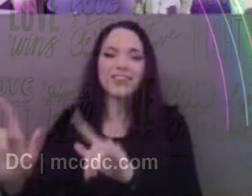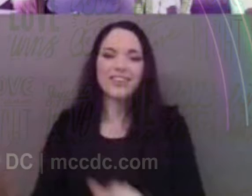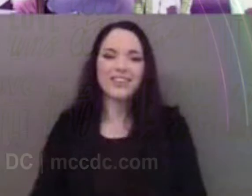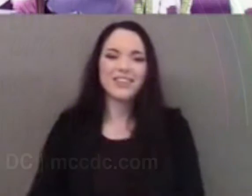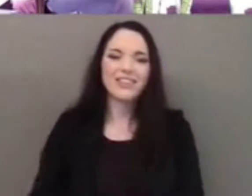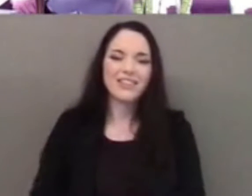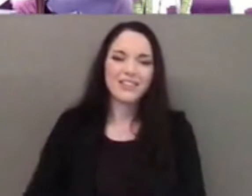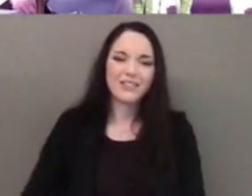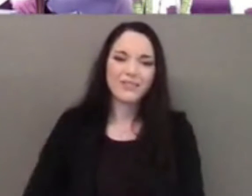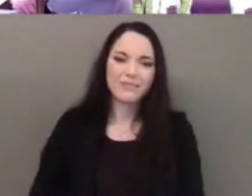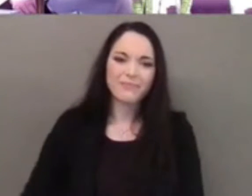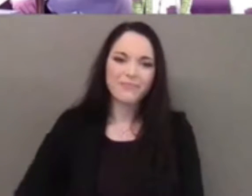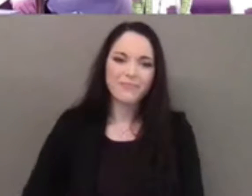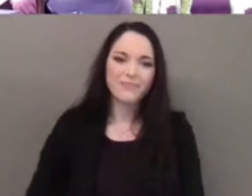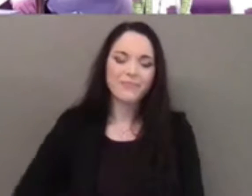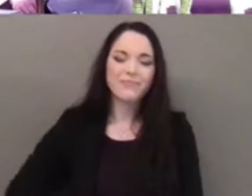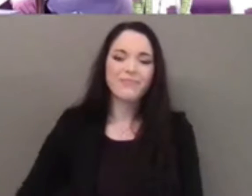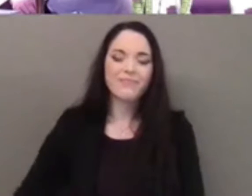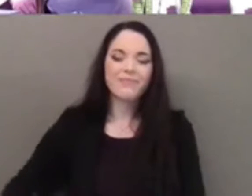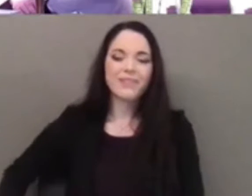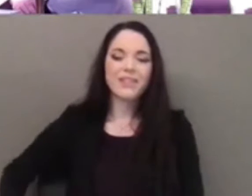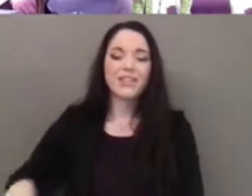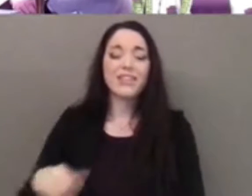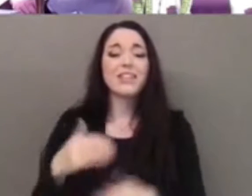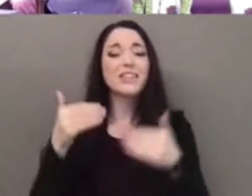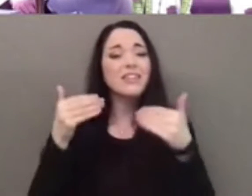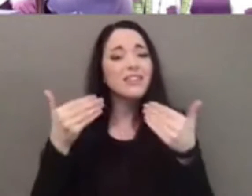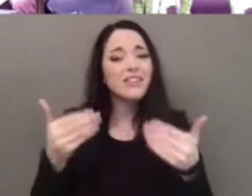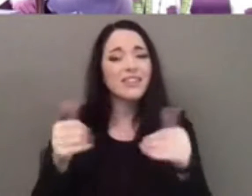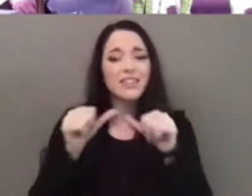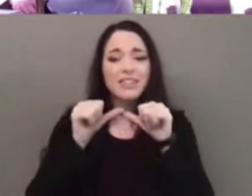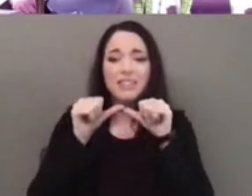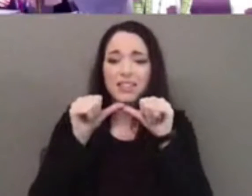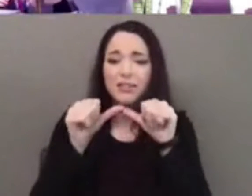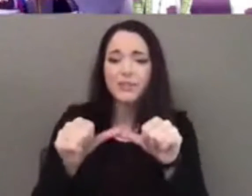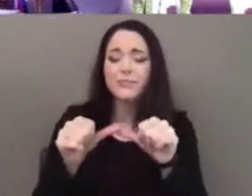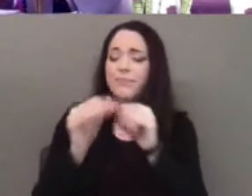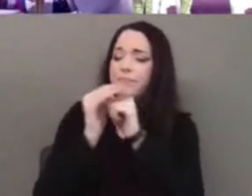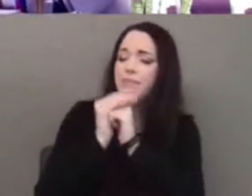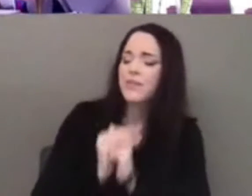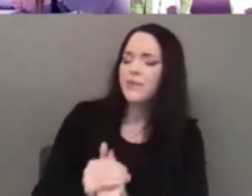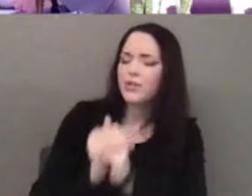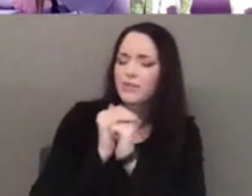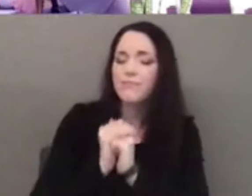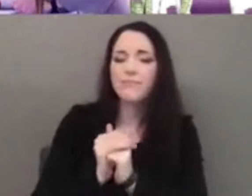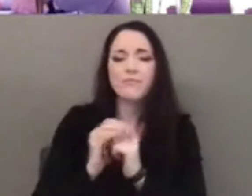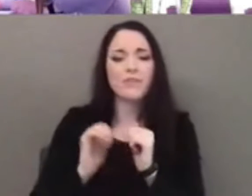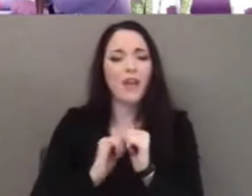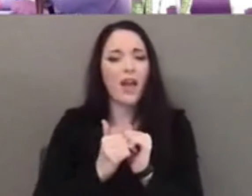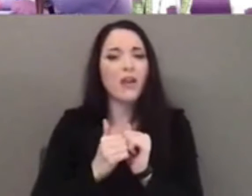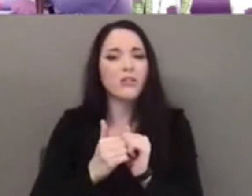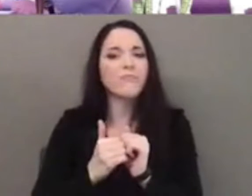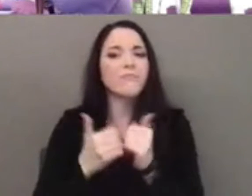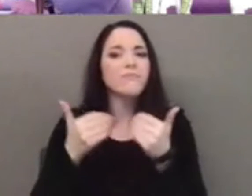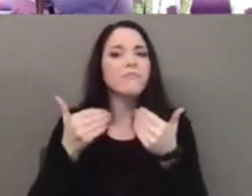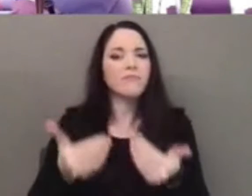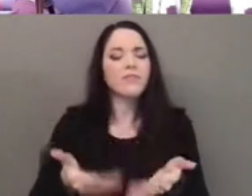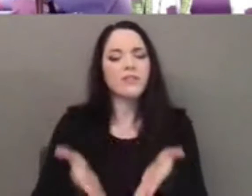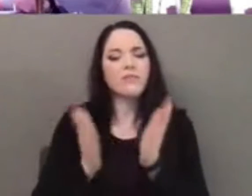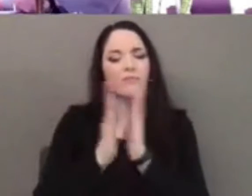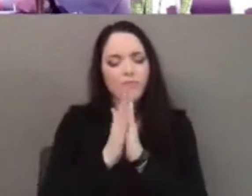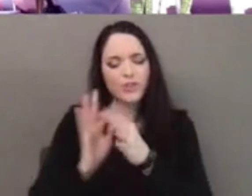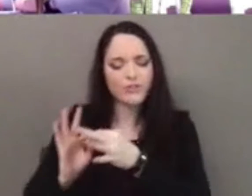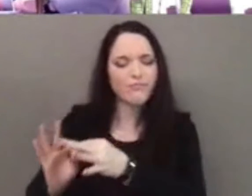And let us continue our time of worship, going to God as a community in prayer.